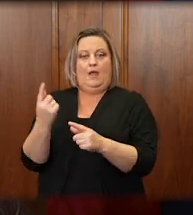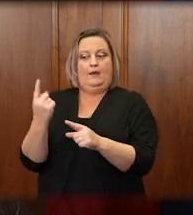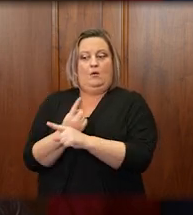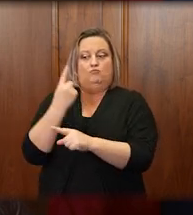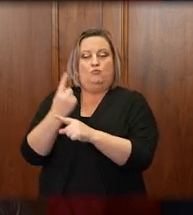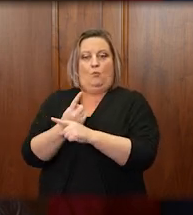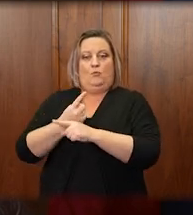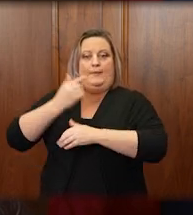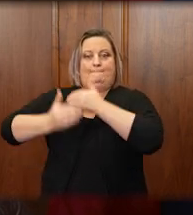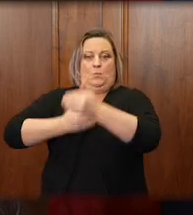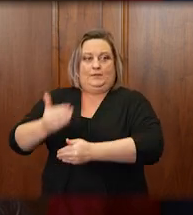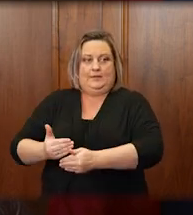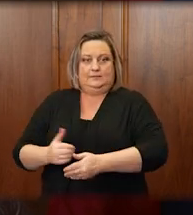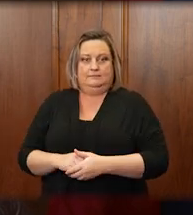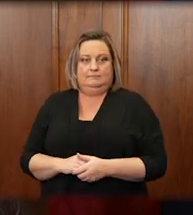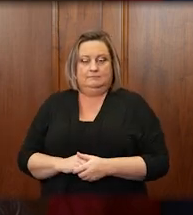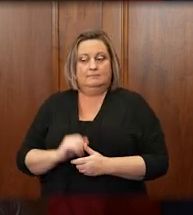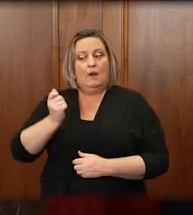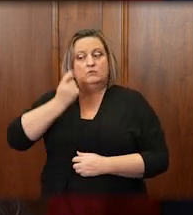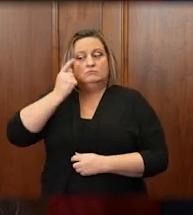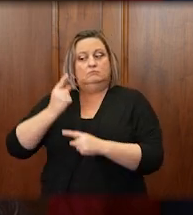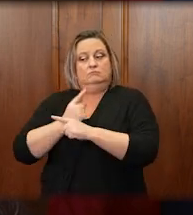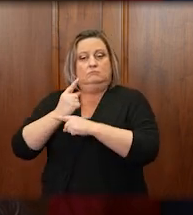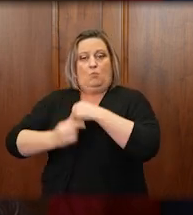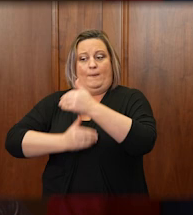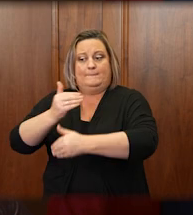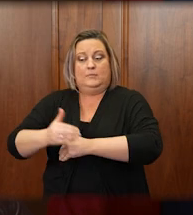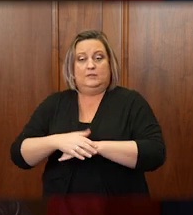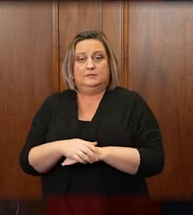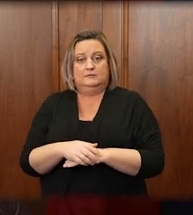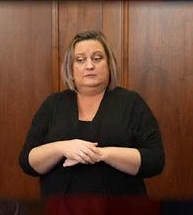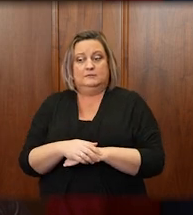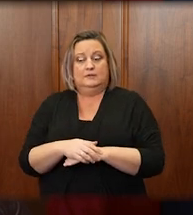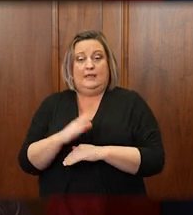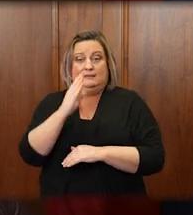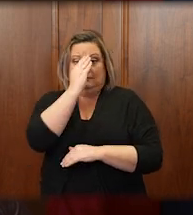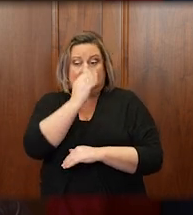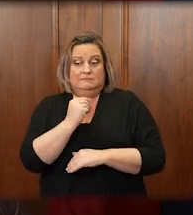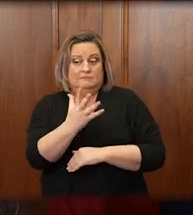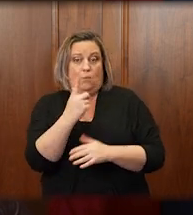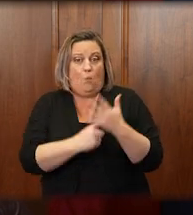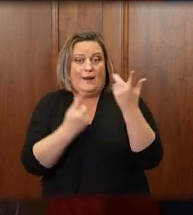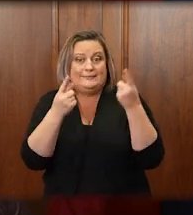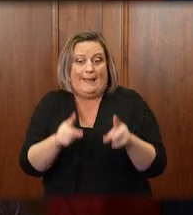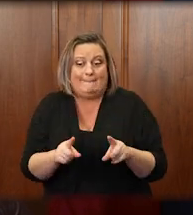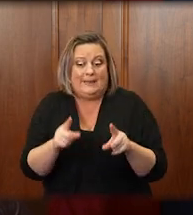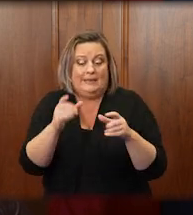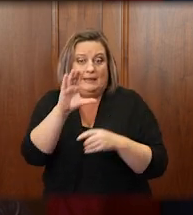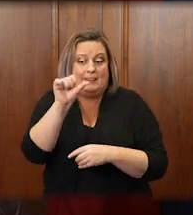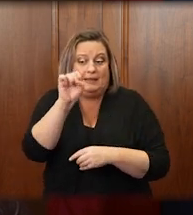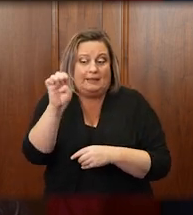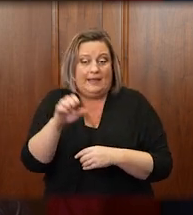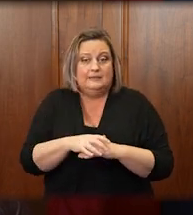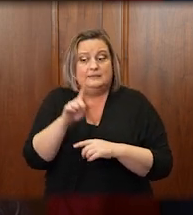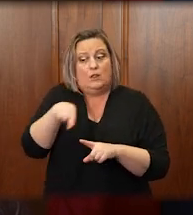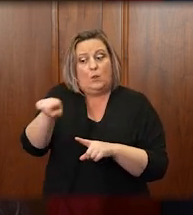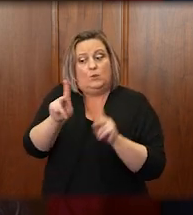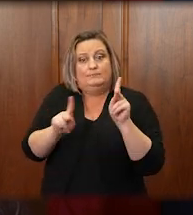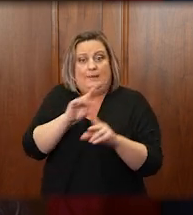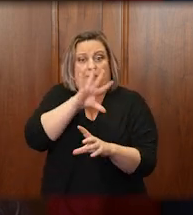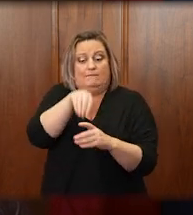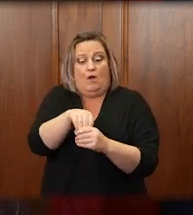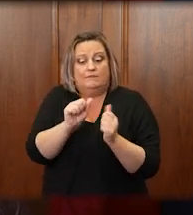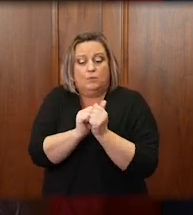At its simplest, due process just means giving notice of what is happening in a case and giving people affected in that case